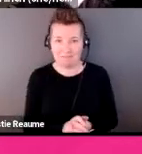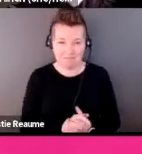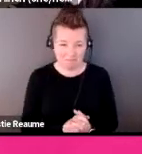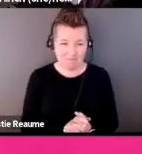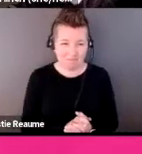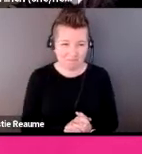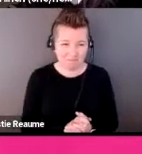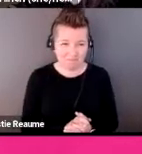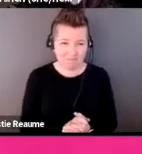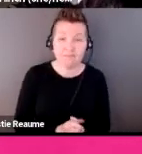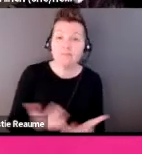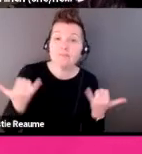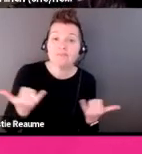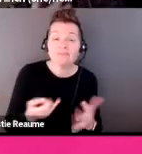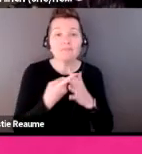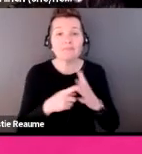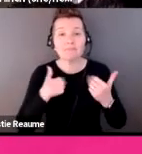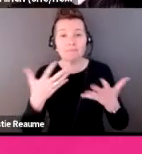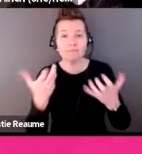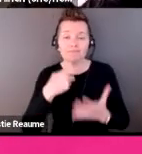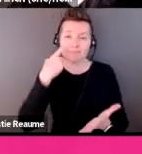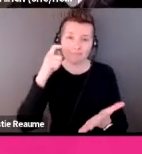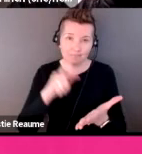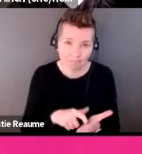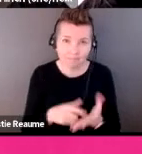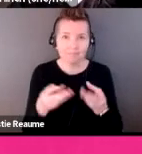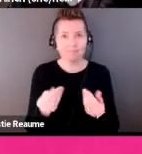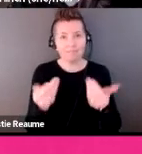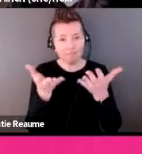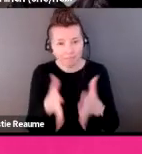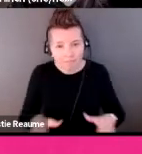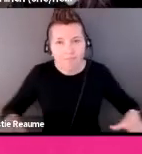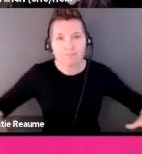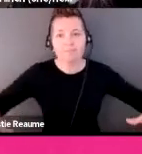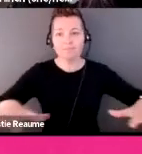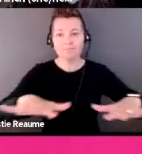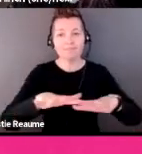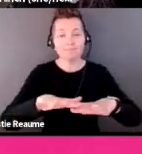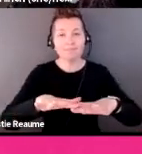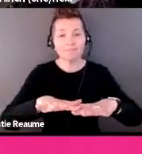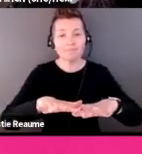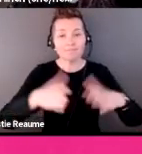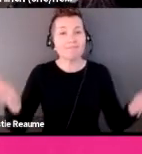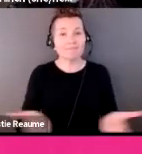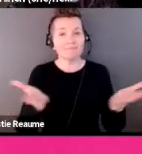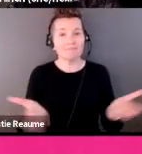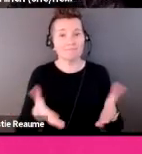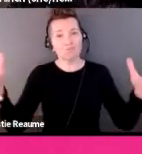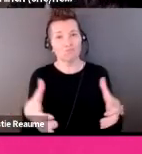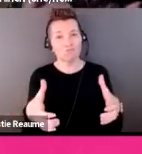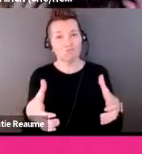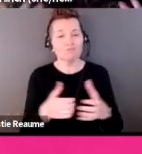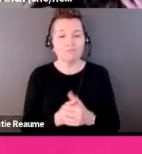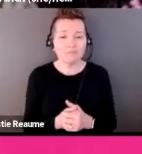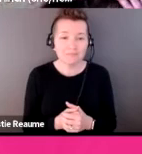Before we begin, I'd like to take a moment just to acknowledge the land on which we gather this evening. So